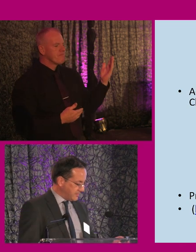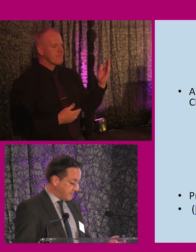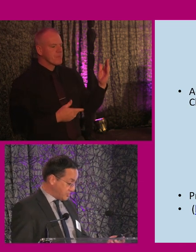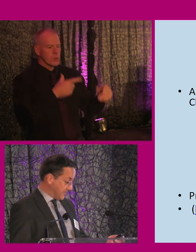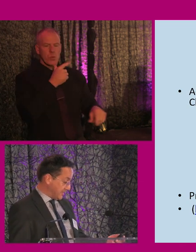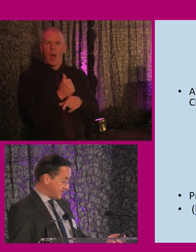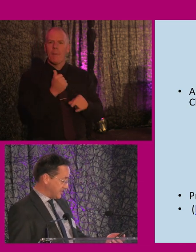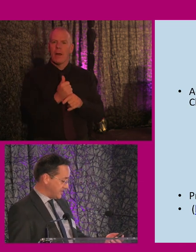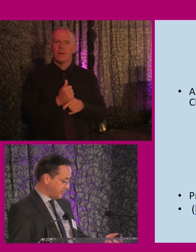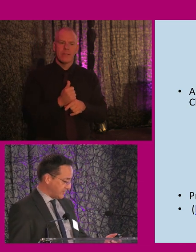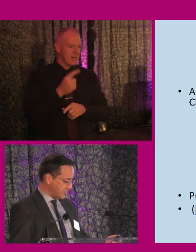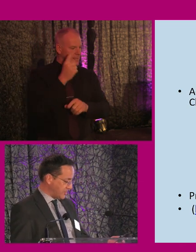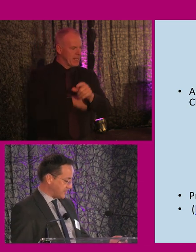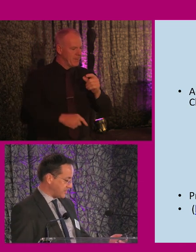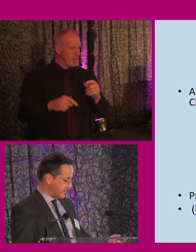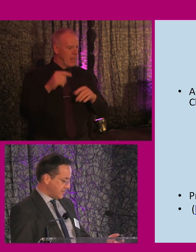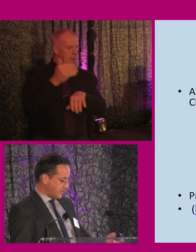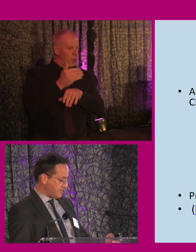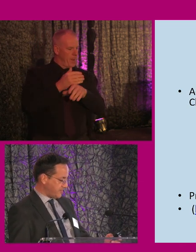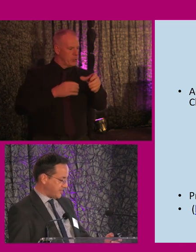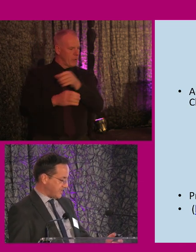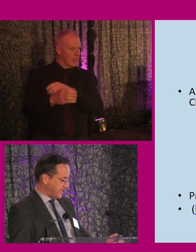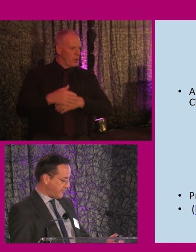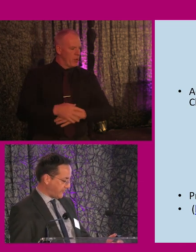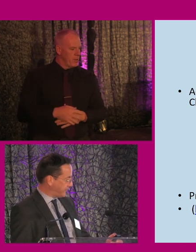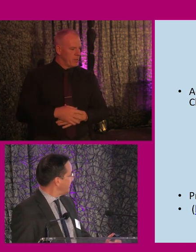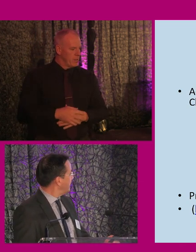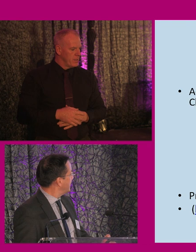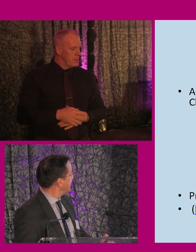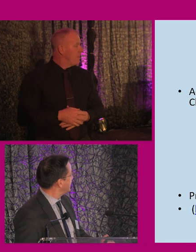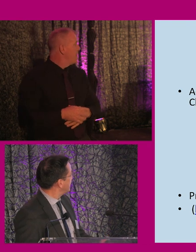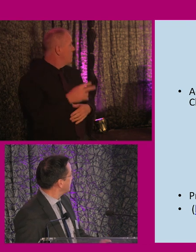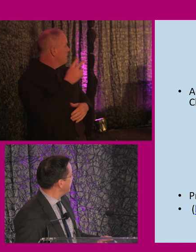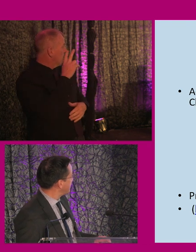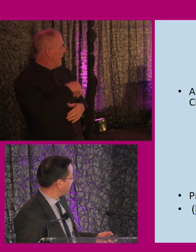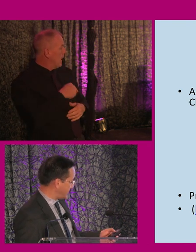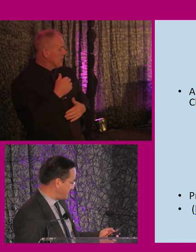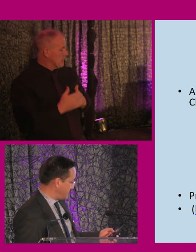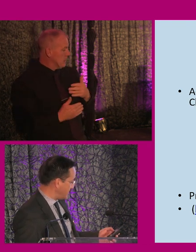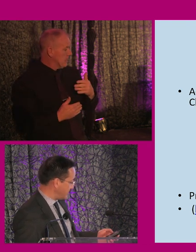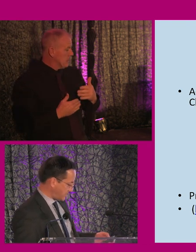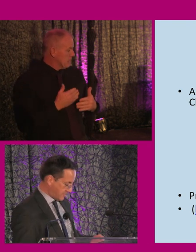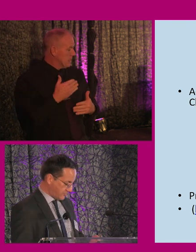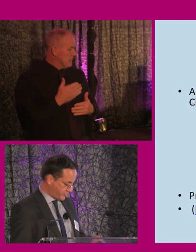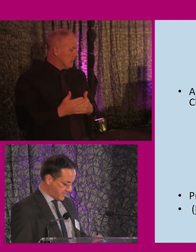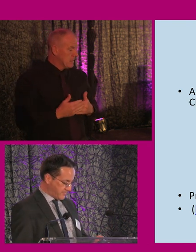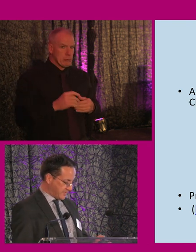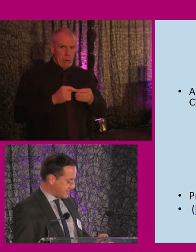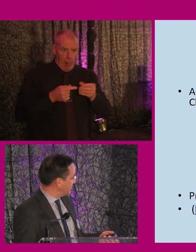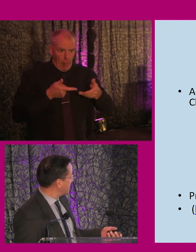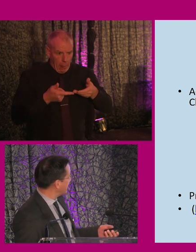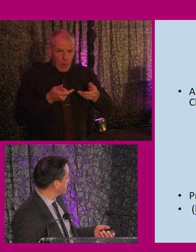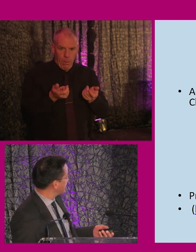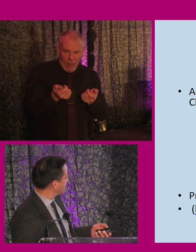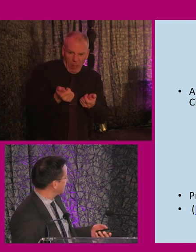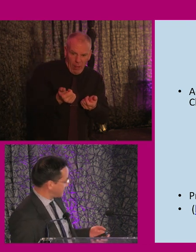largely about the Disability Employment Charter. But if you will indulge me just for a moment, I will try and make this